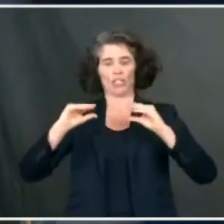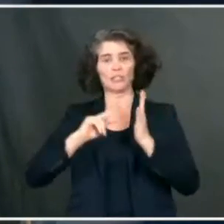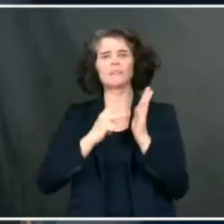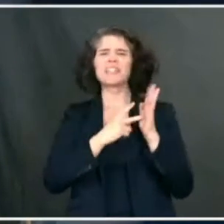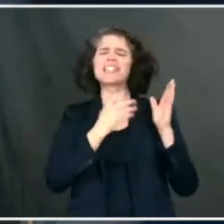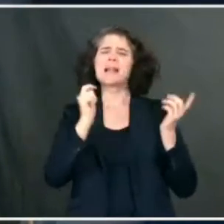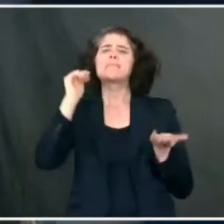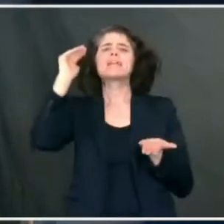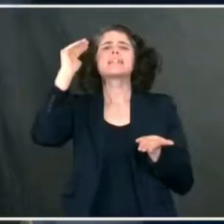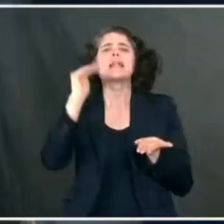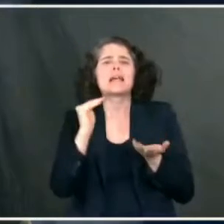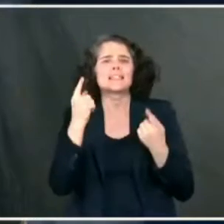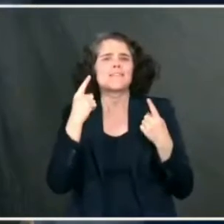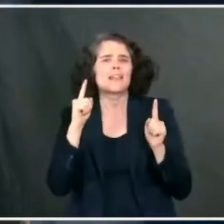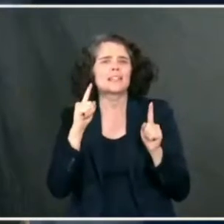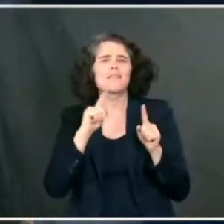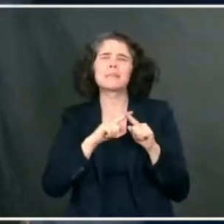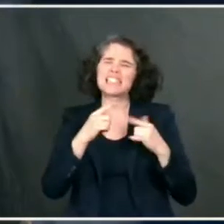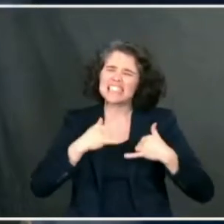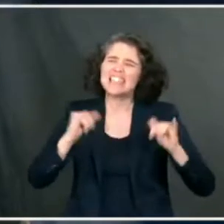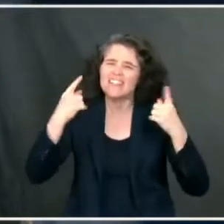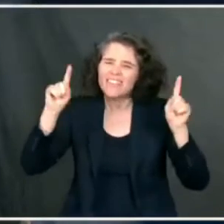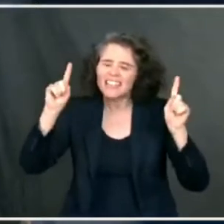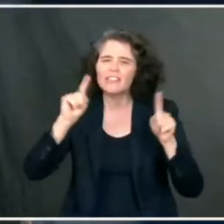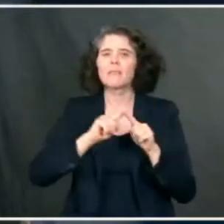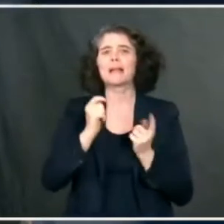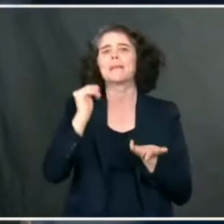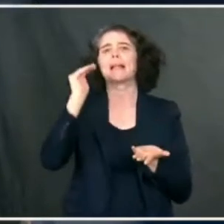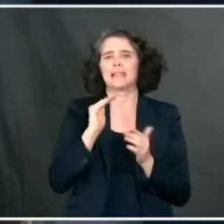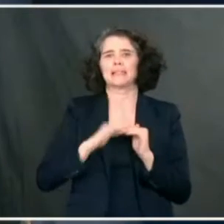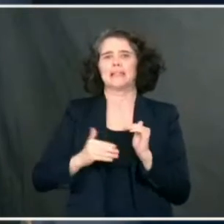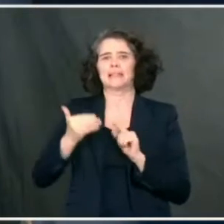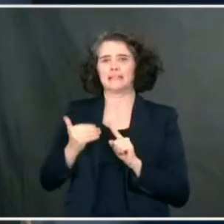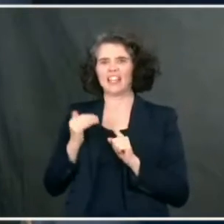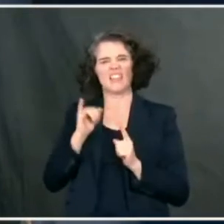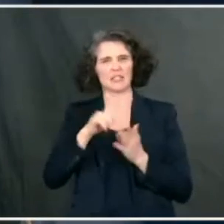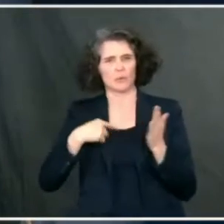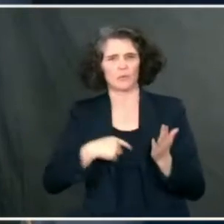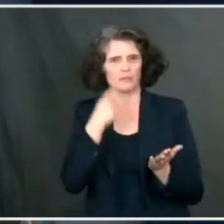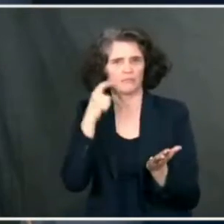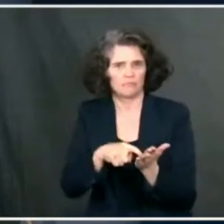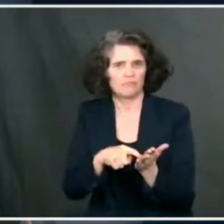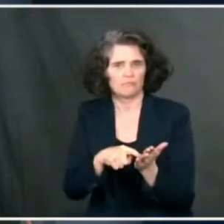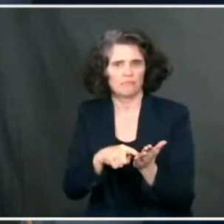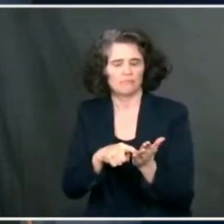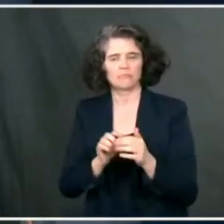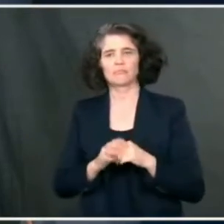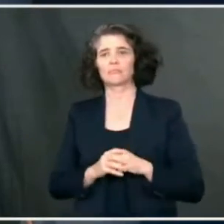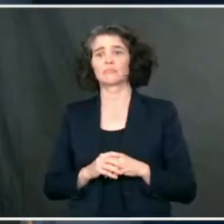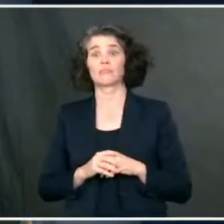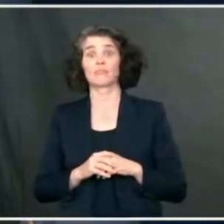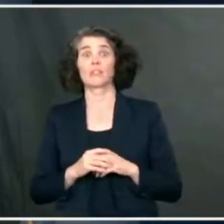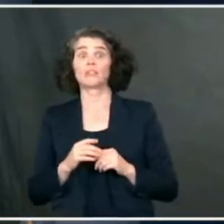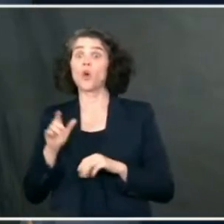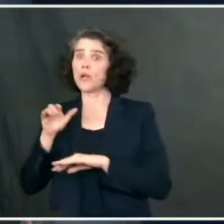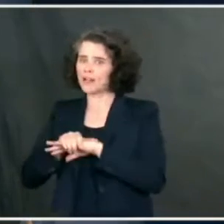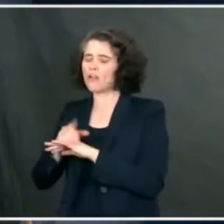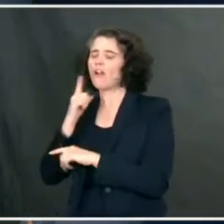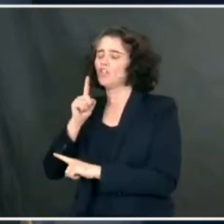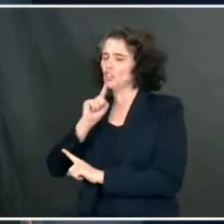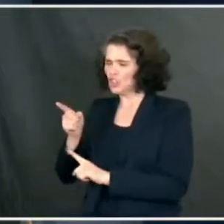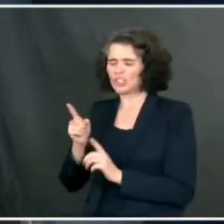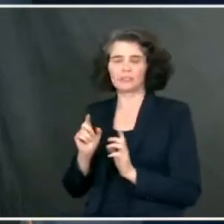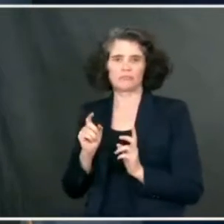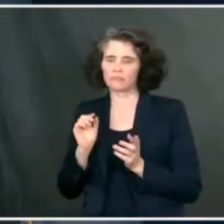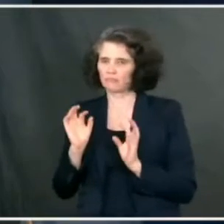diminished somewhat, it still is effective. That's what we're seeing both certainly with the UK, which is very minimal